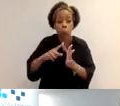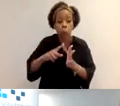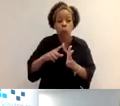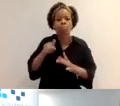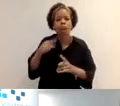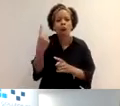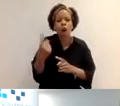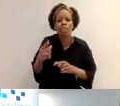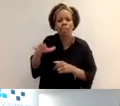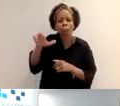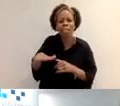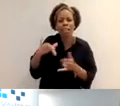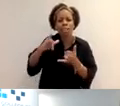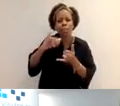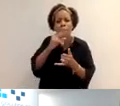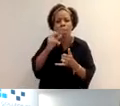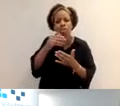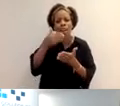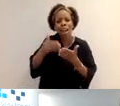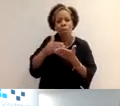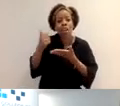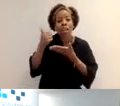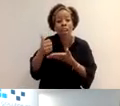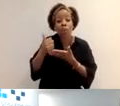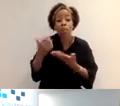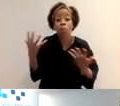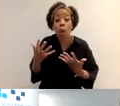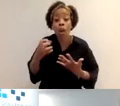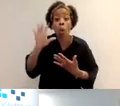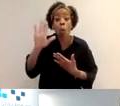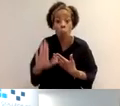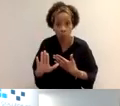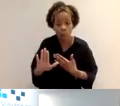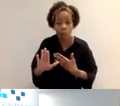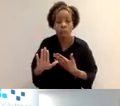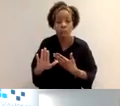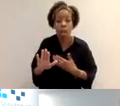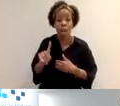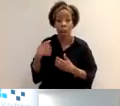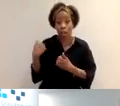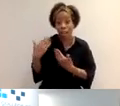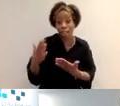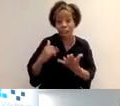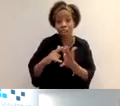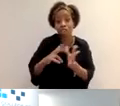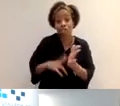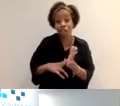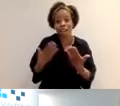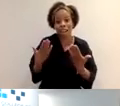um, based in Cornwall. We'll be talking about her experience of being selected for CPD. I'll hand you over to Sean now. Thank you for listening.